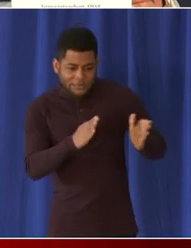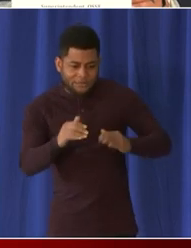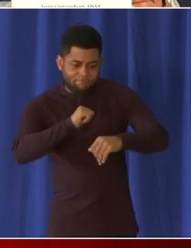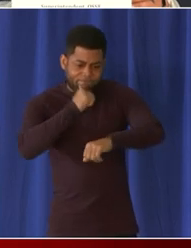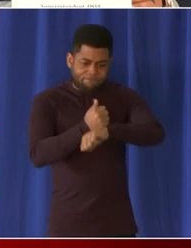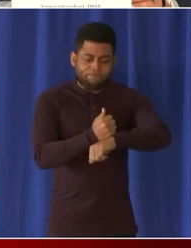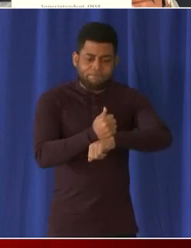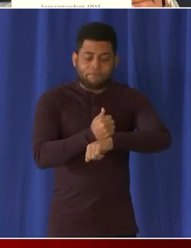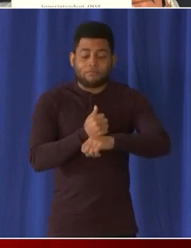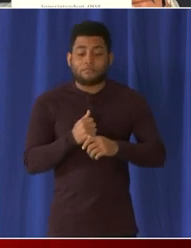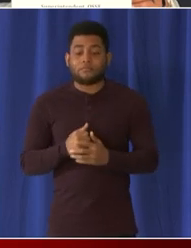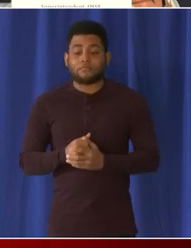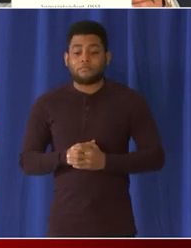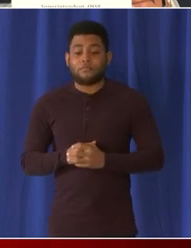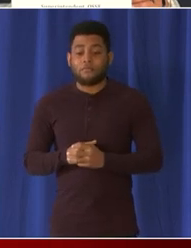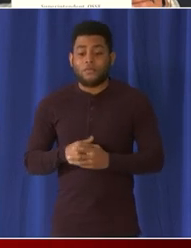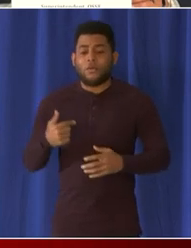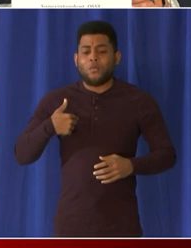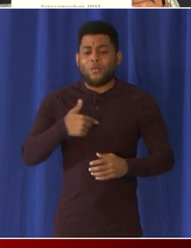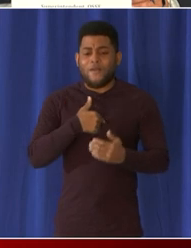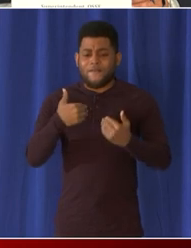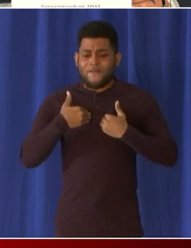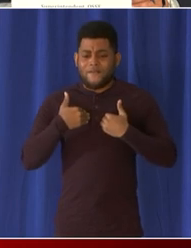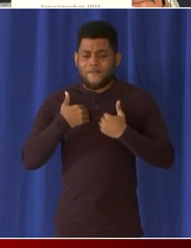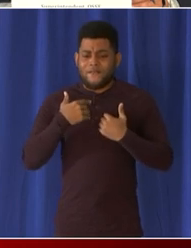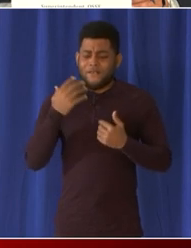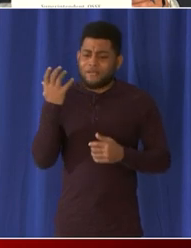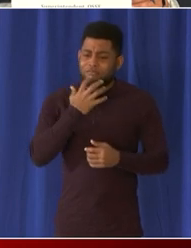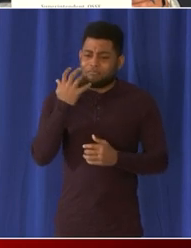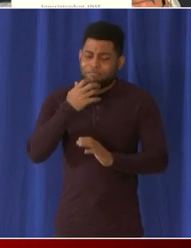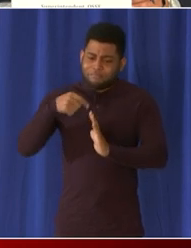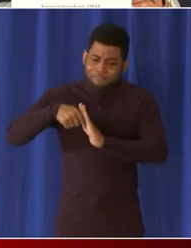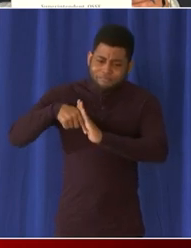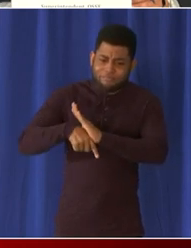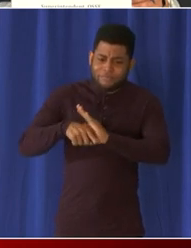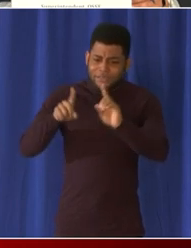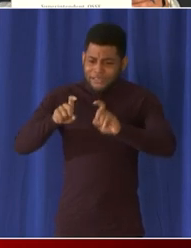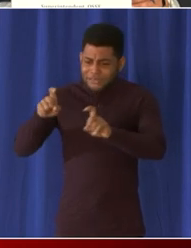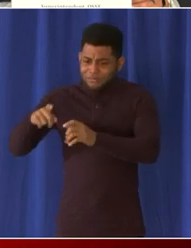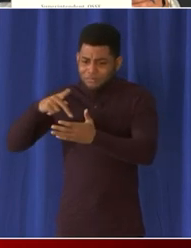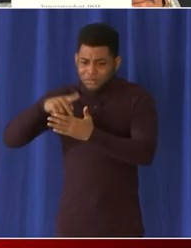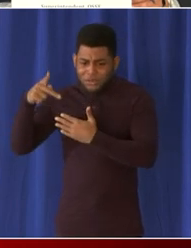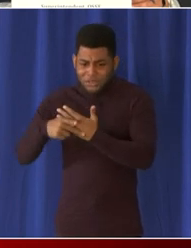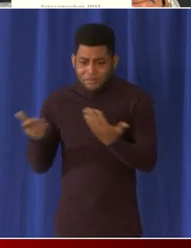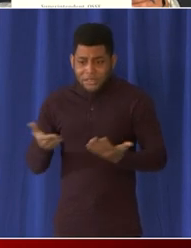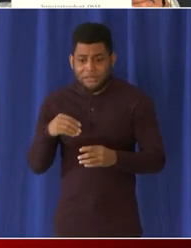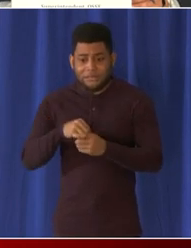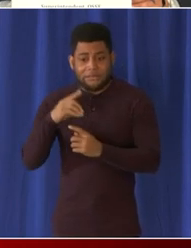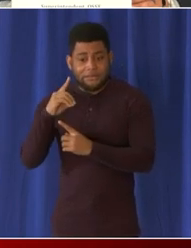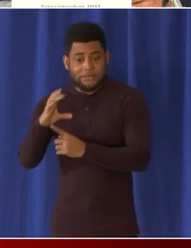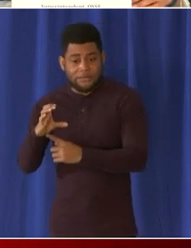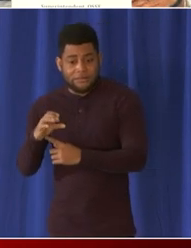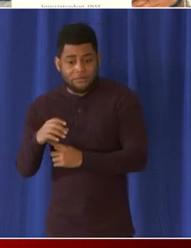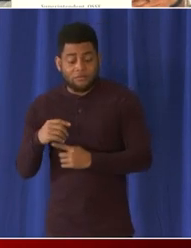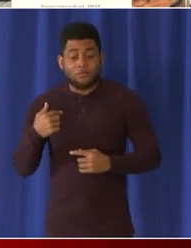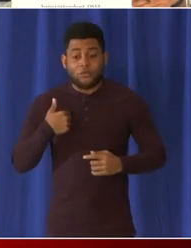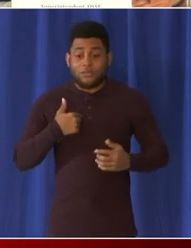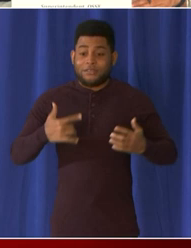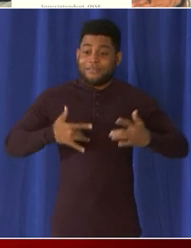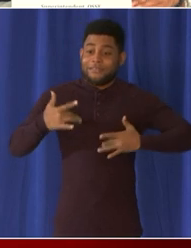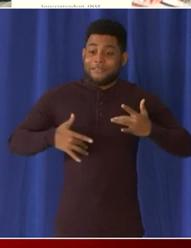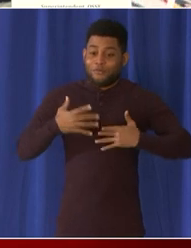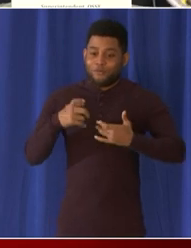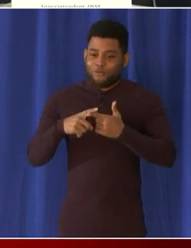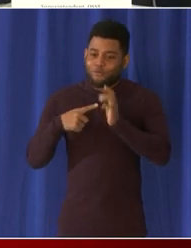and safe. We do have one of the most robust and comprehensive testing programs and again I'm excited to share with you where we are and where we hope to